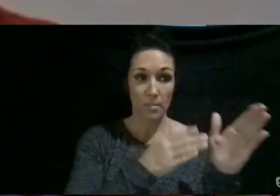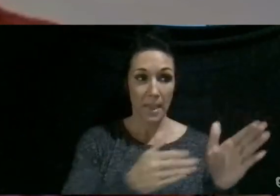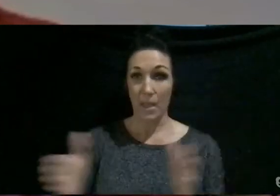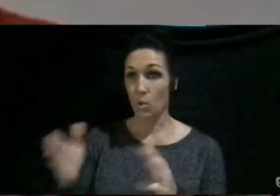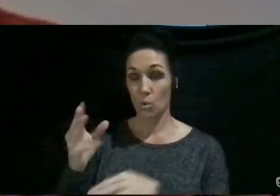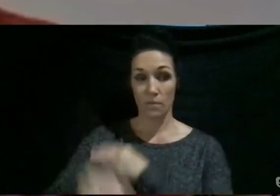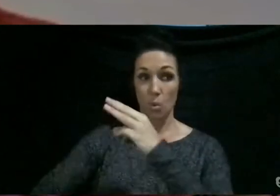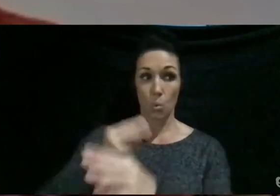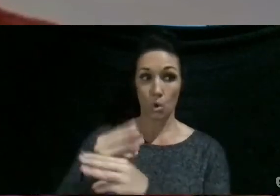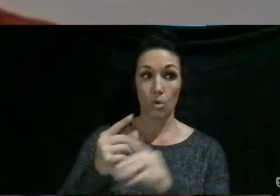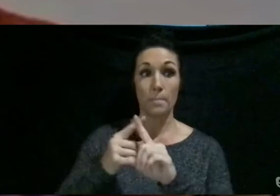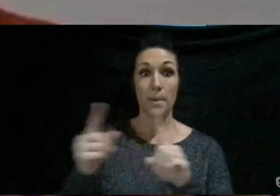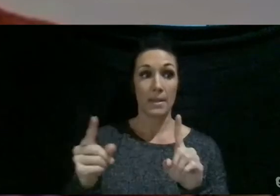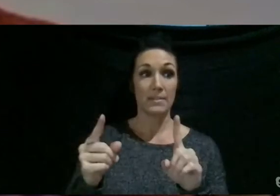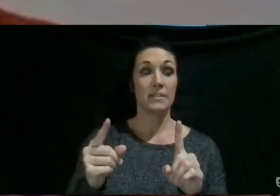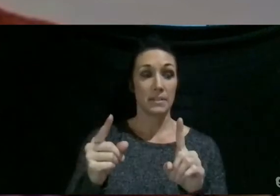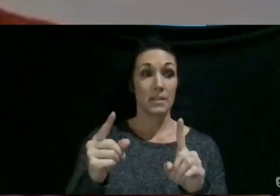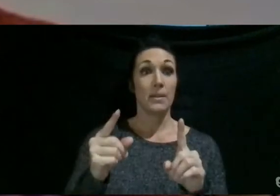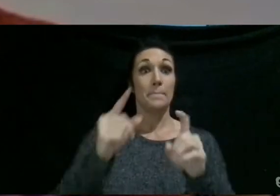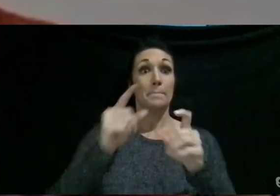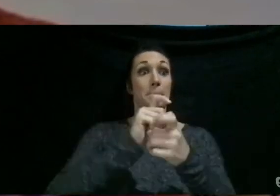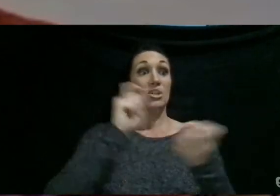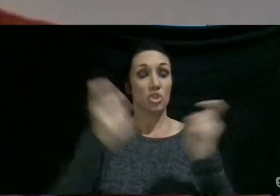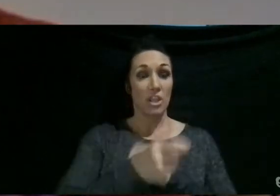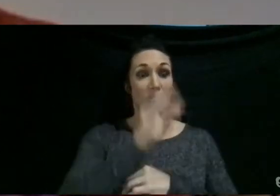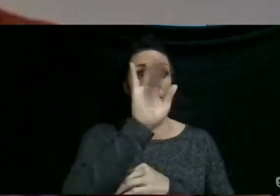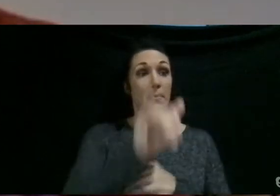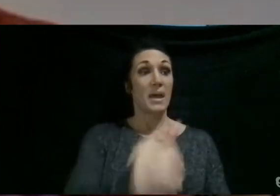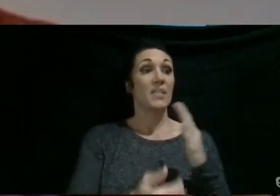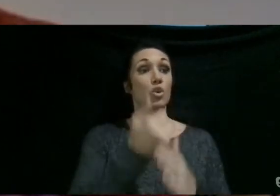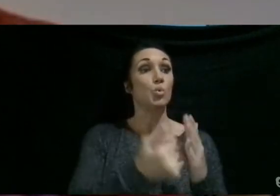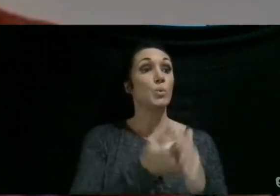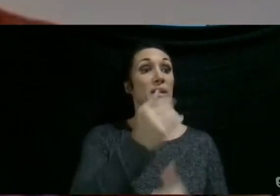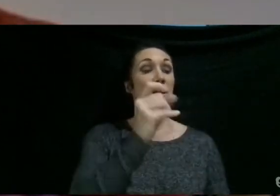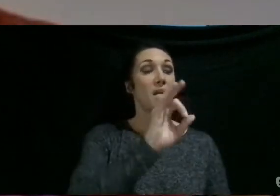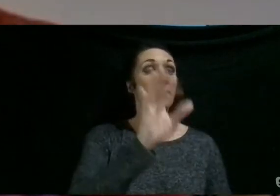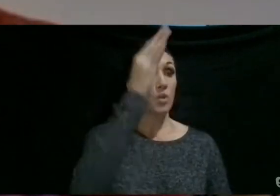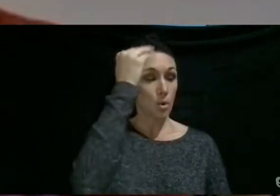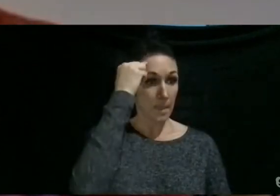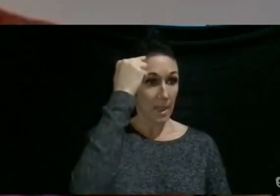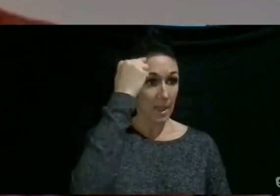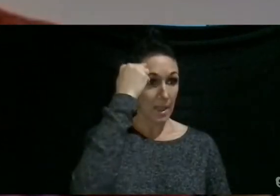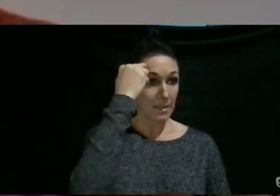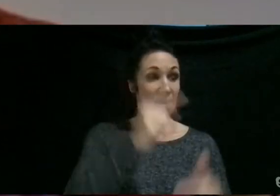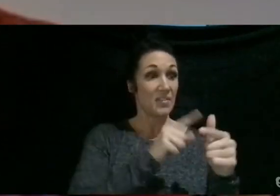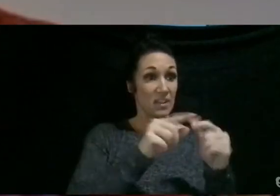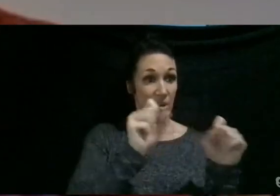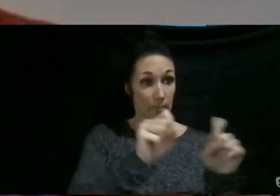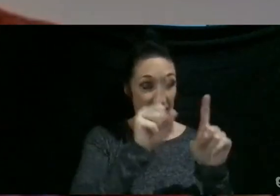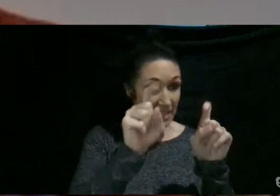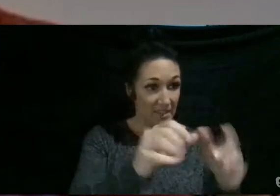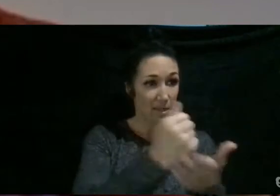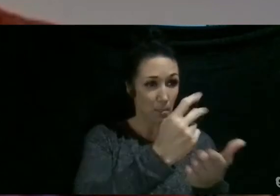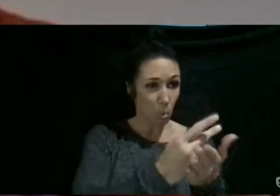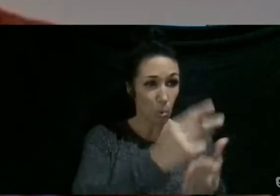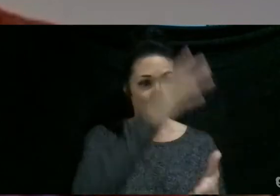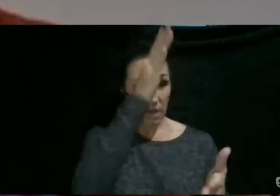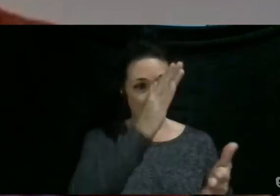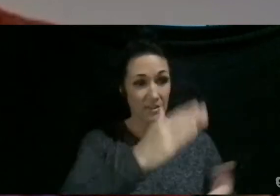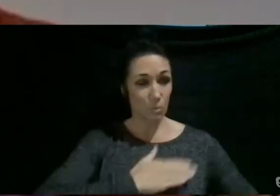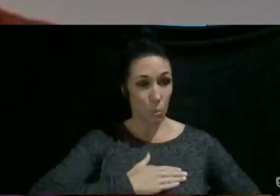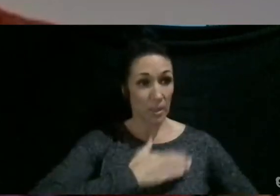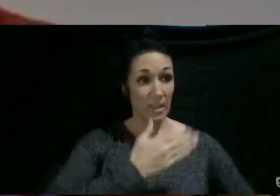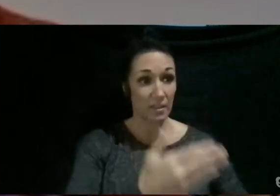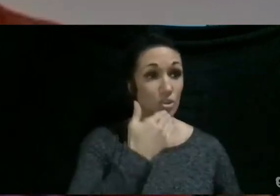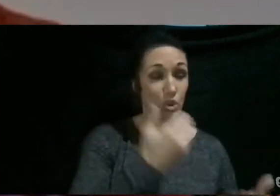but be transformed by the renewing of your mind. Then you will be able to test and approve what God's will is, his good